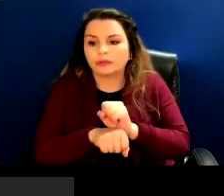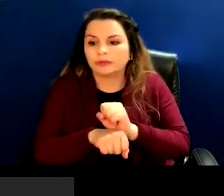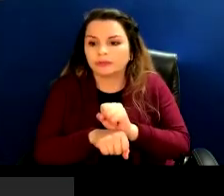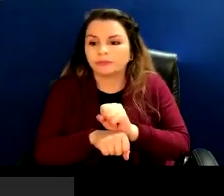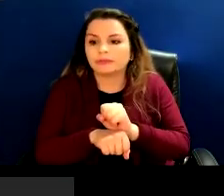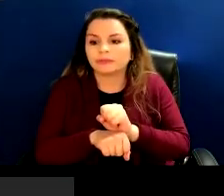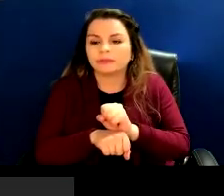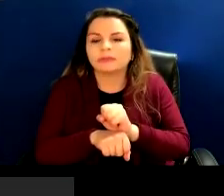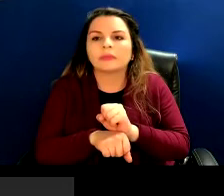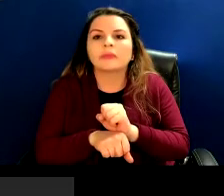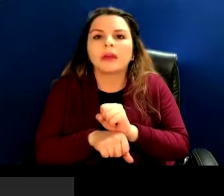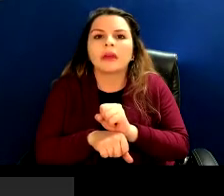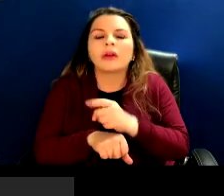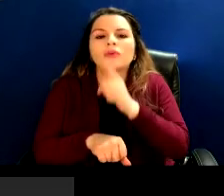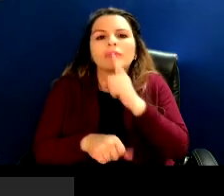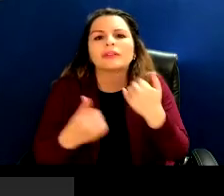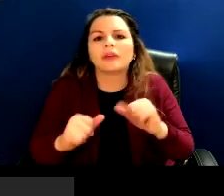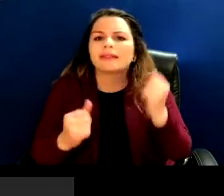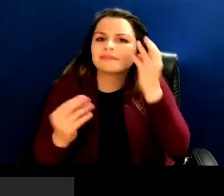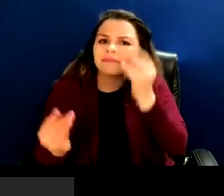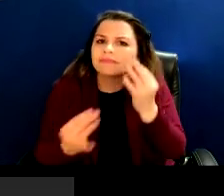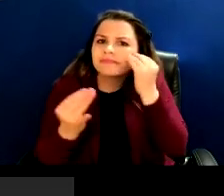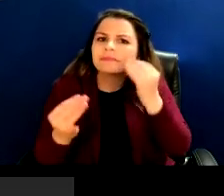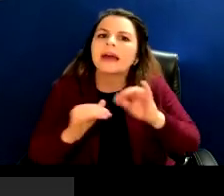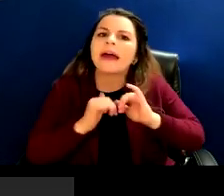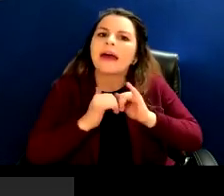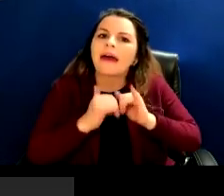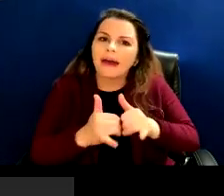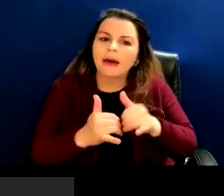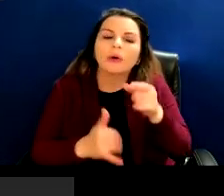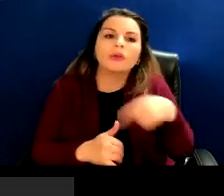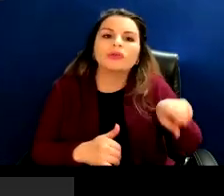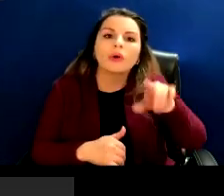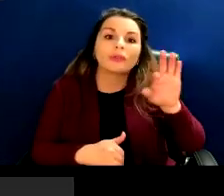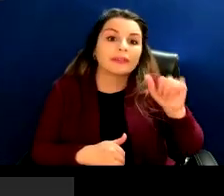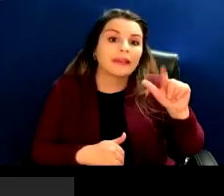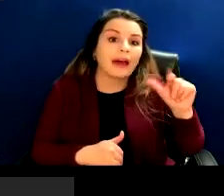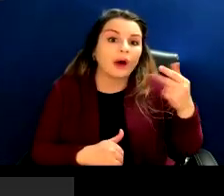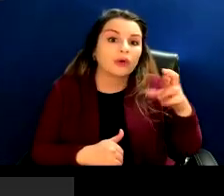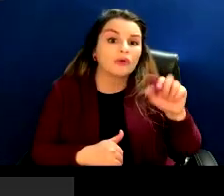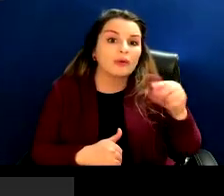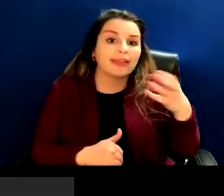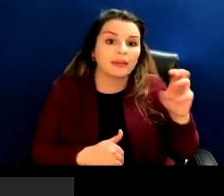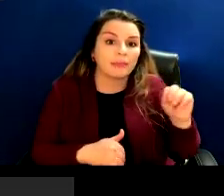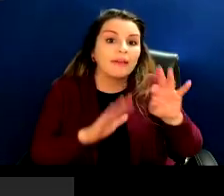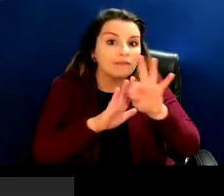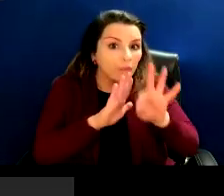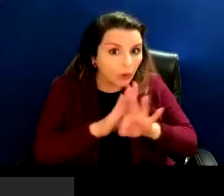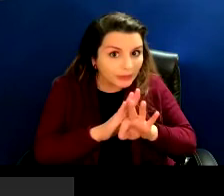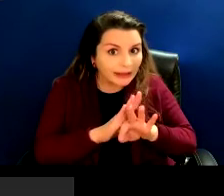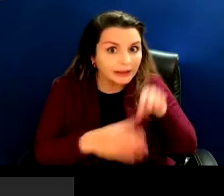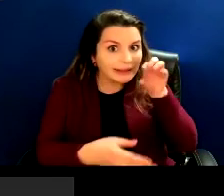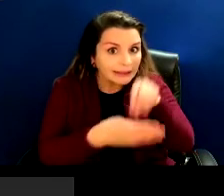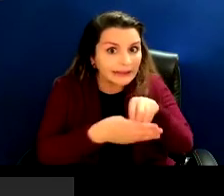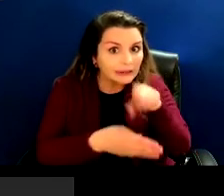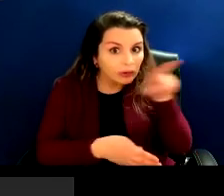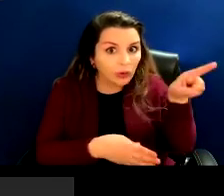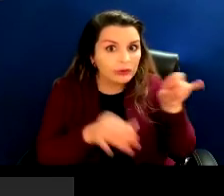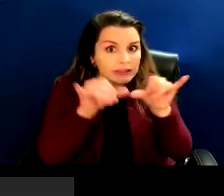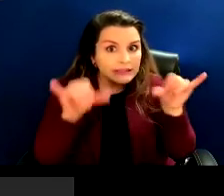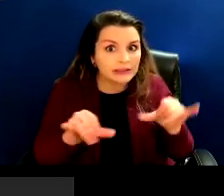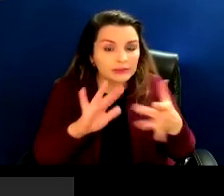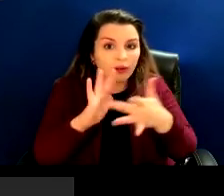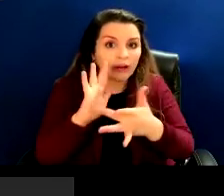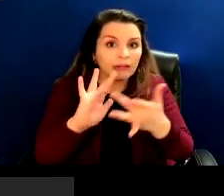about the ways in which the algorithms that we use in these digital systems are also